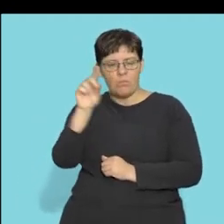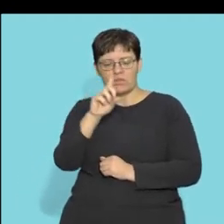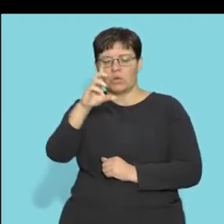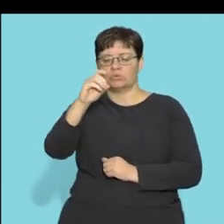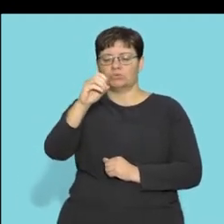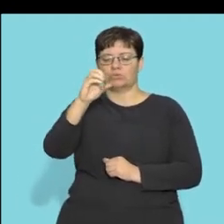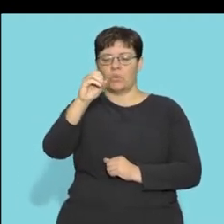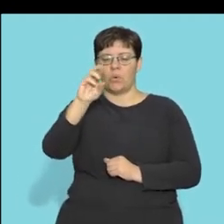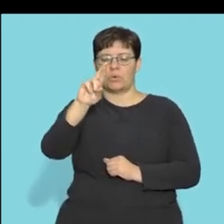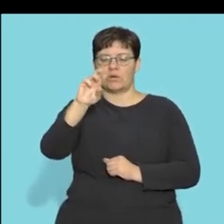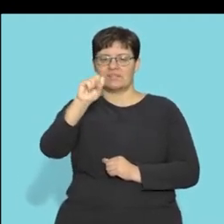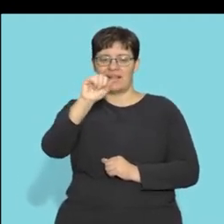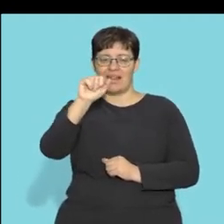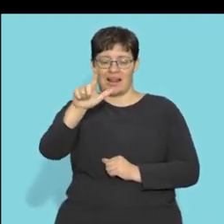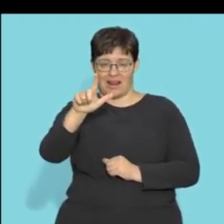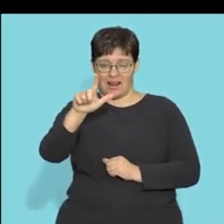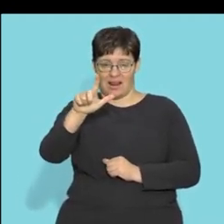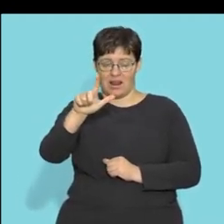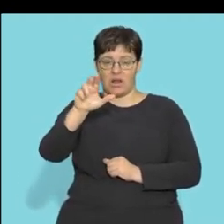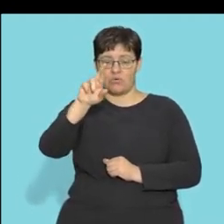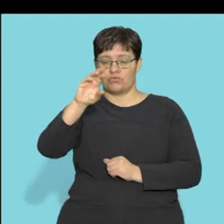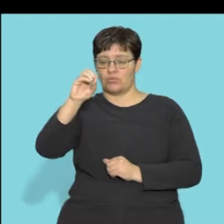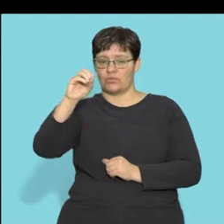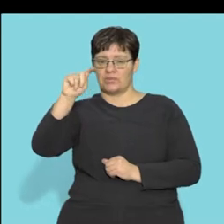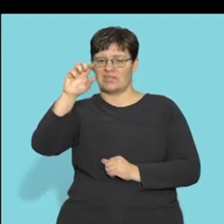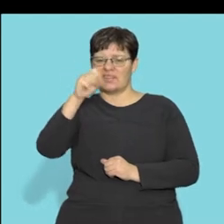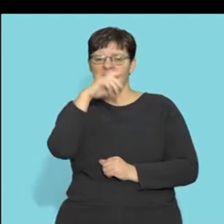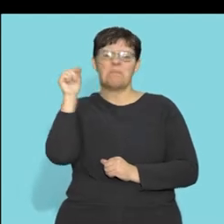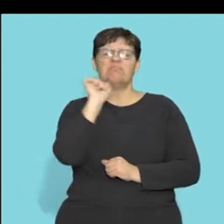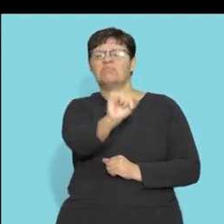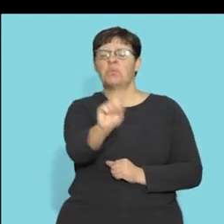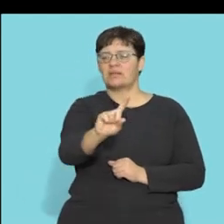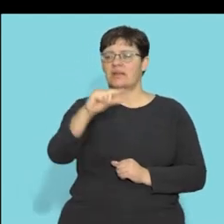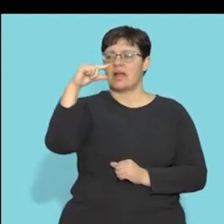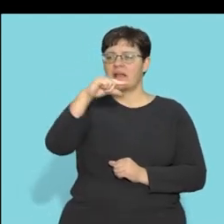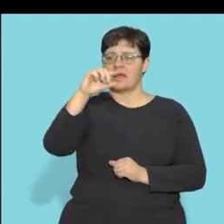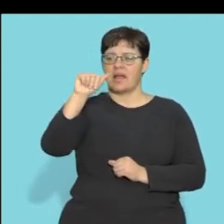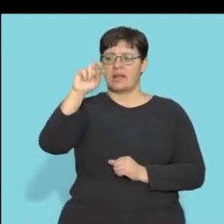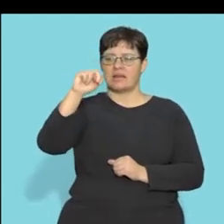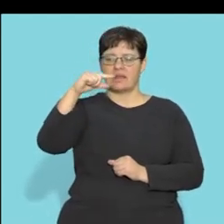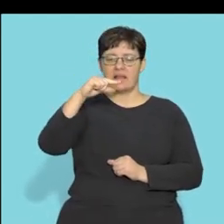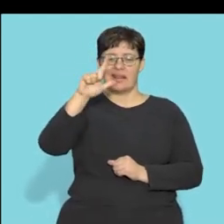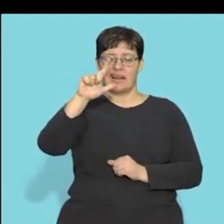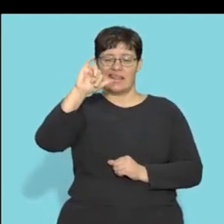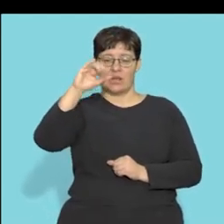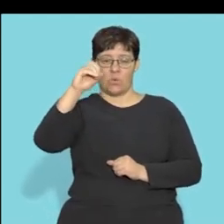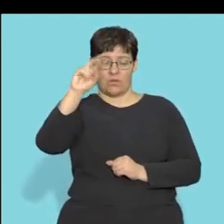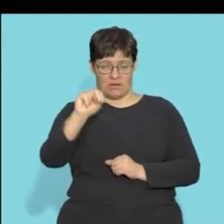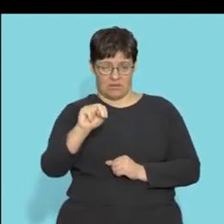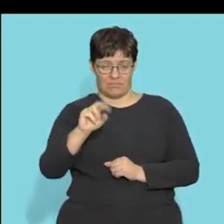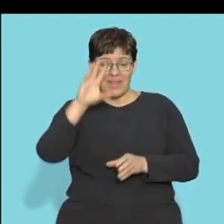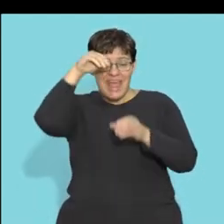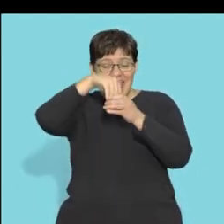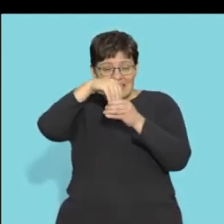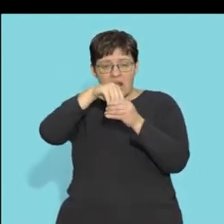dorsal roots because those bubbles are ganglion. We call it ganglion. Right. And in your dorsal root,